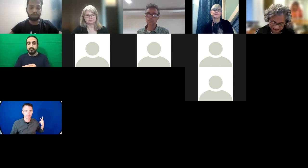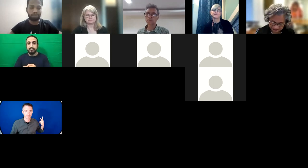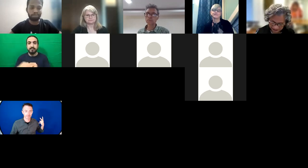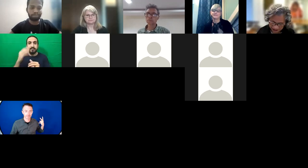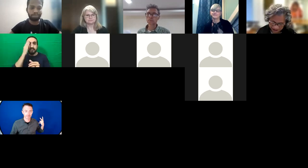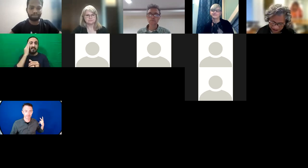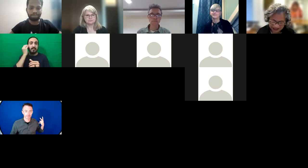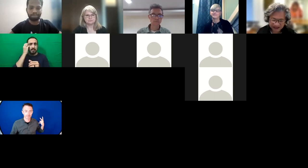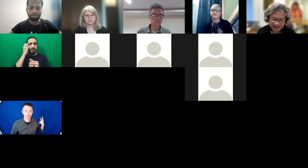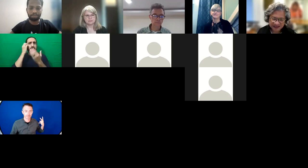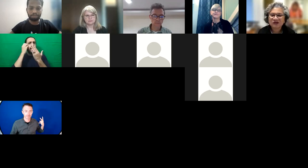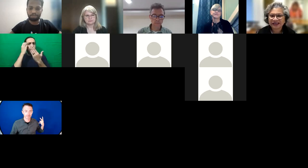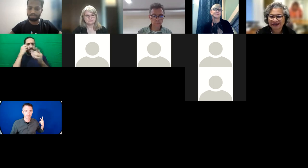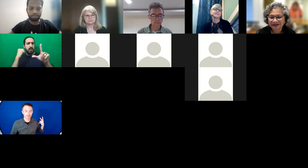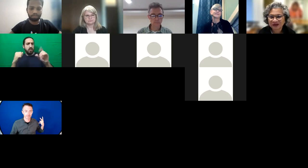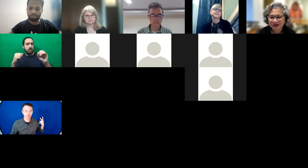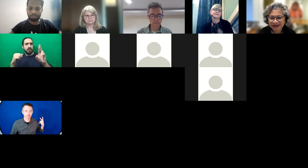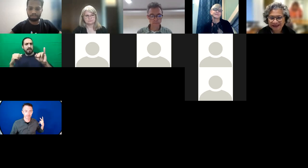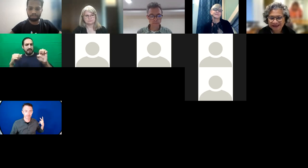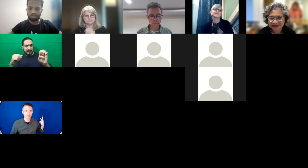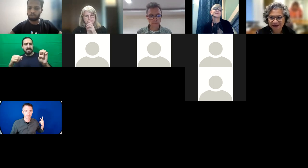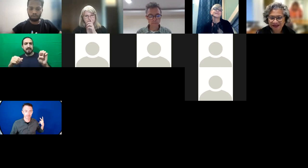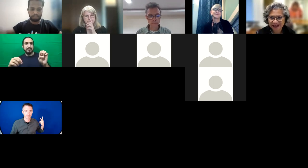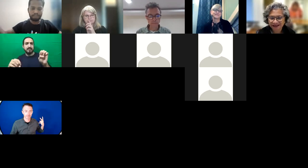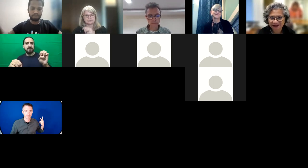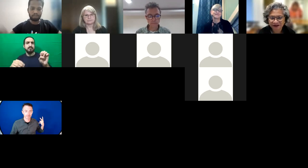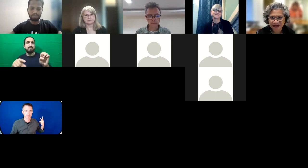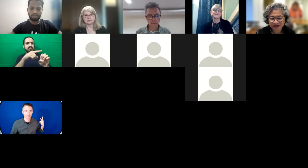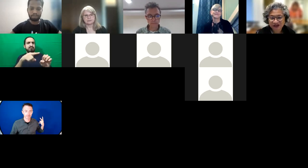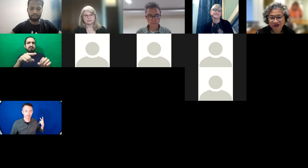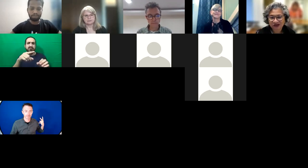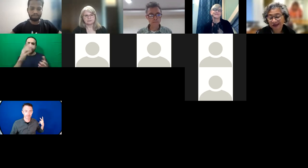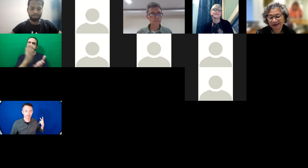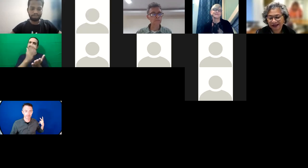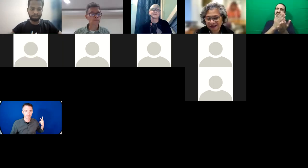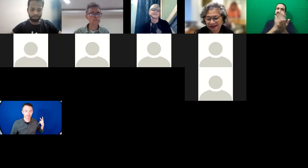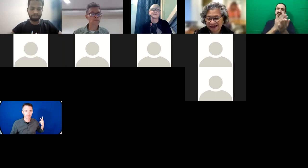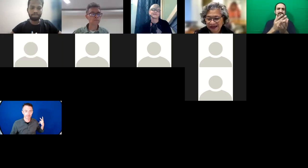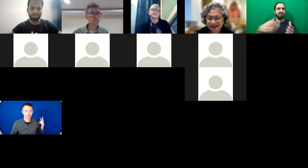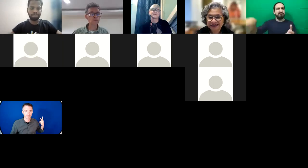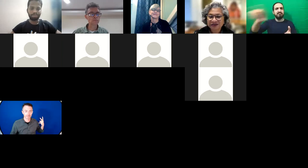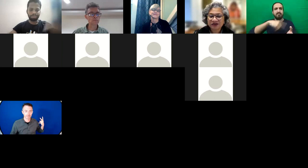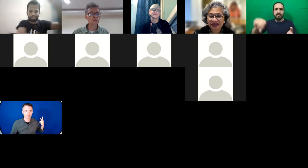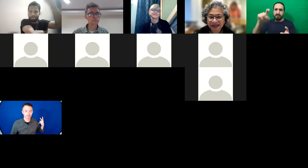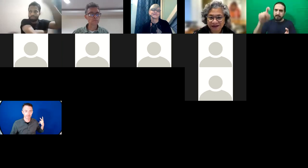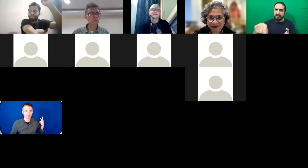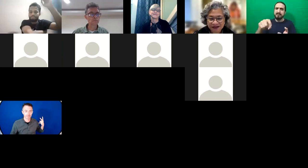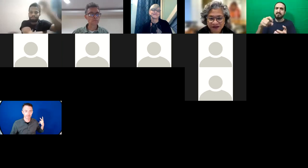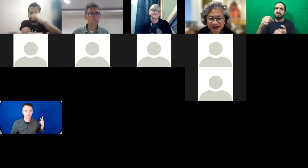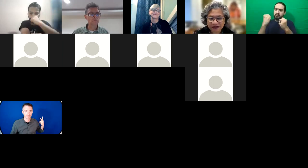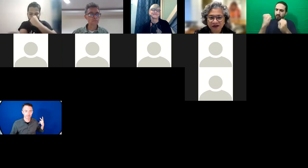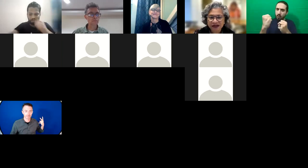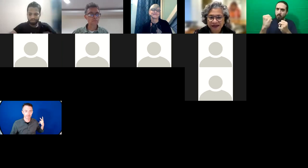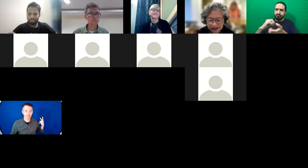terms of really just calling us all to come together in a really strong, and this is one of the aims